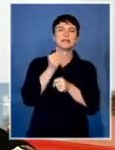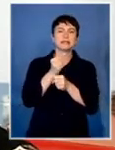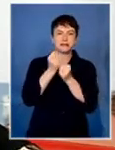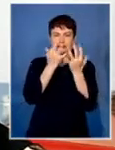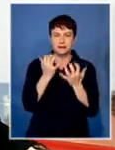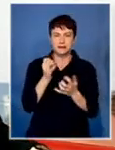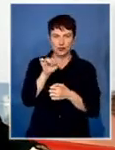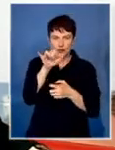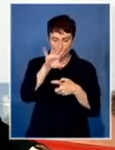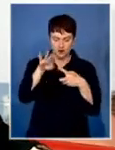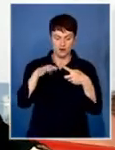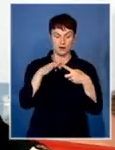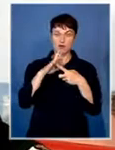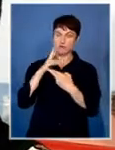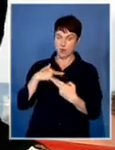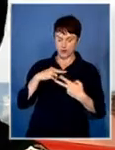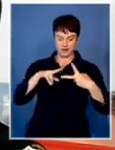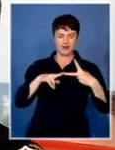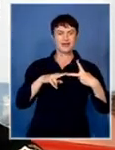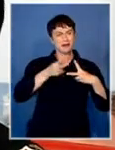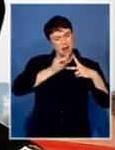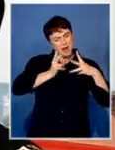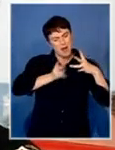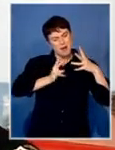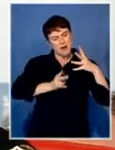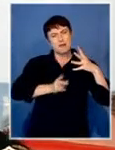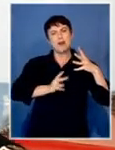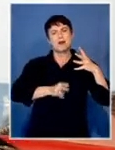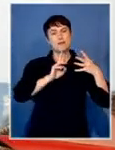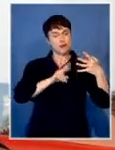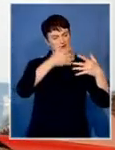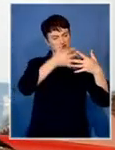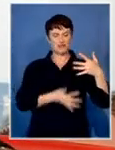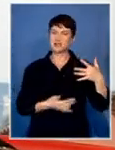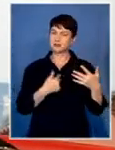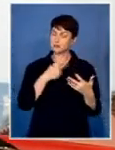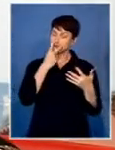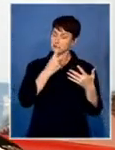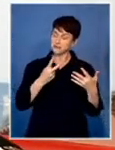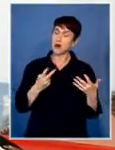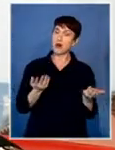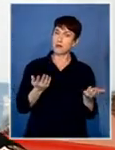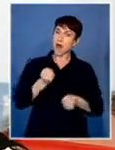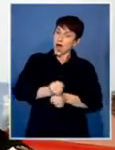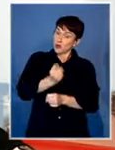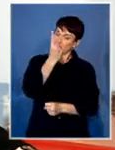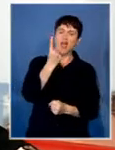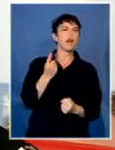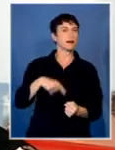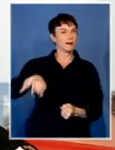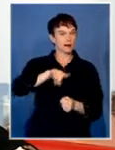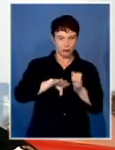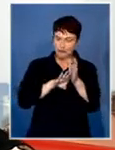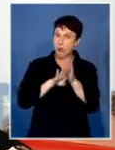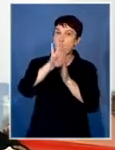looking at the Gordon's latest report, Khauteng is indeed a better place to live in. It is a better place to live